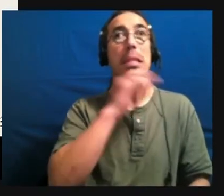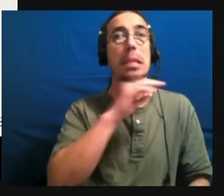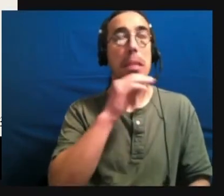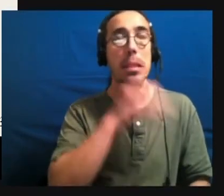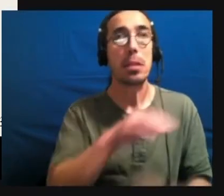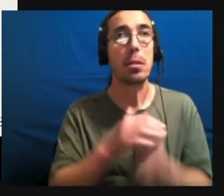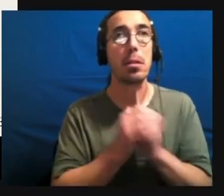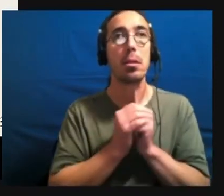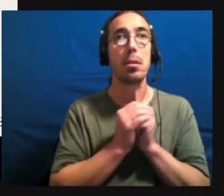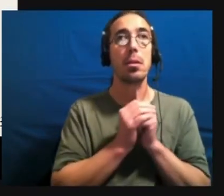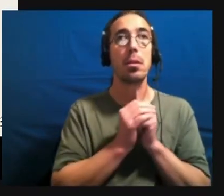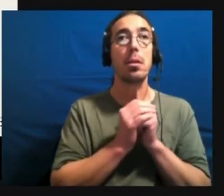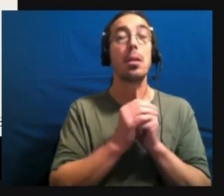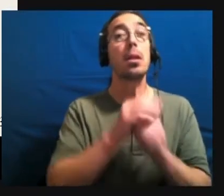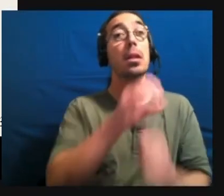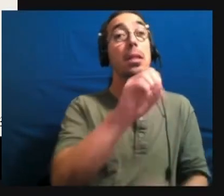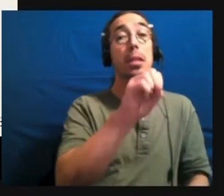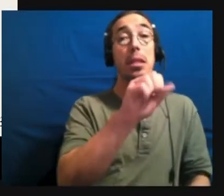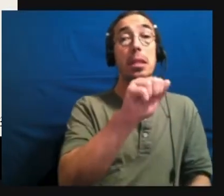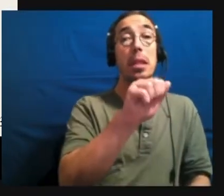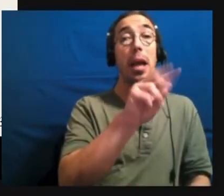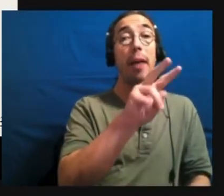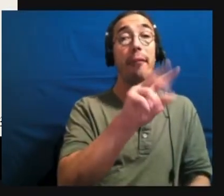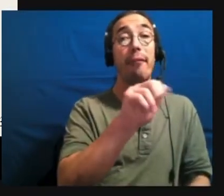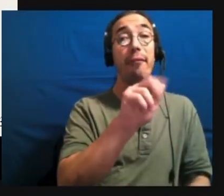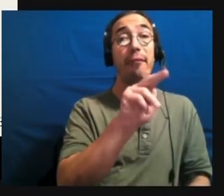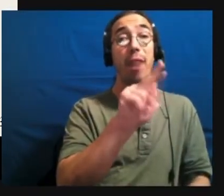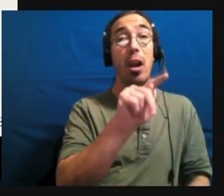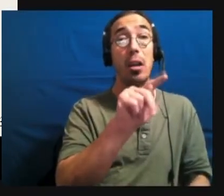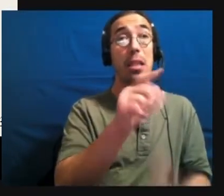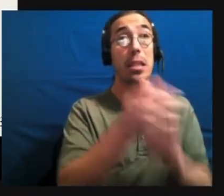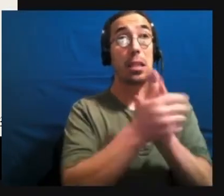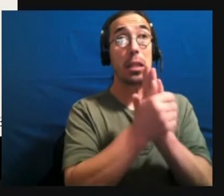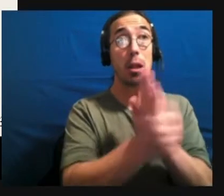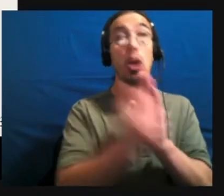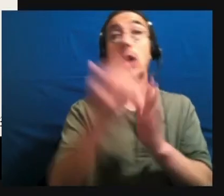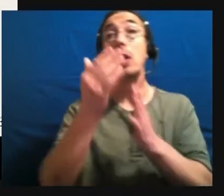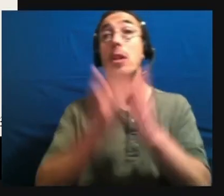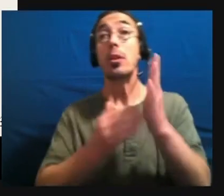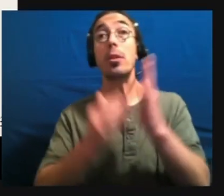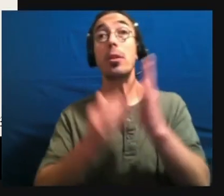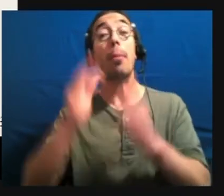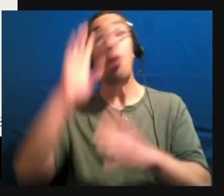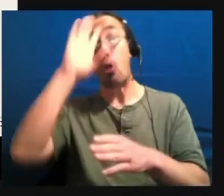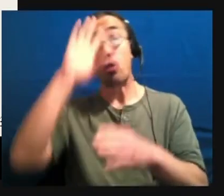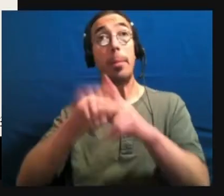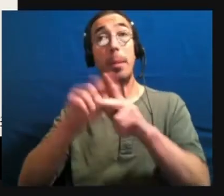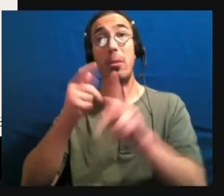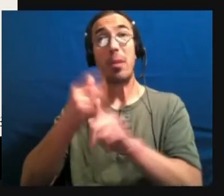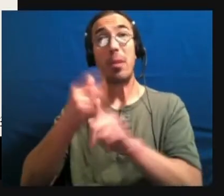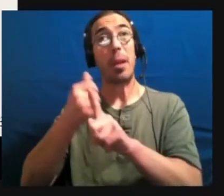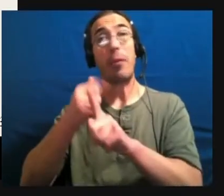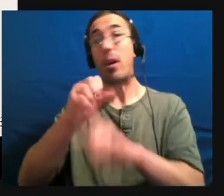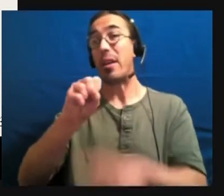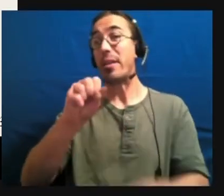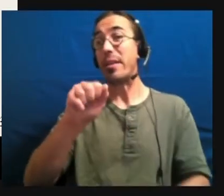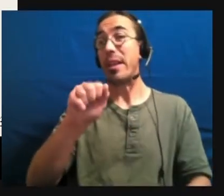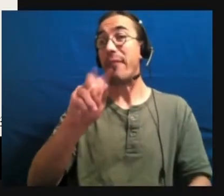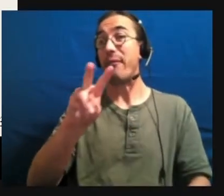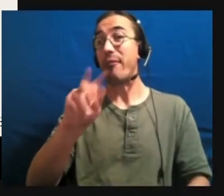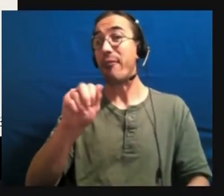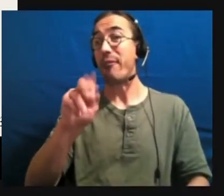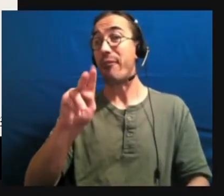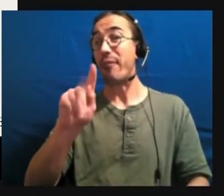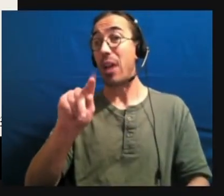skills. So there are autistic people who are savants and that's awesome, but